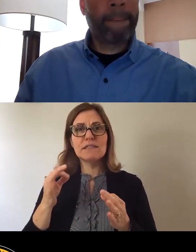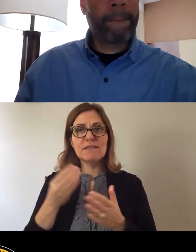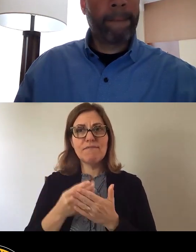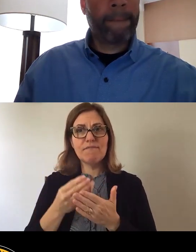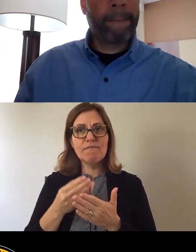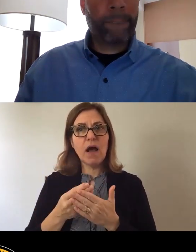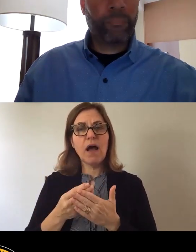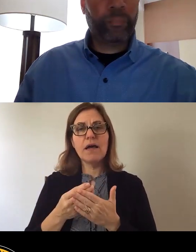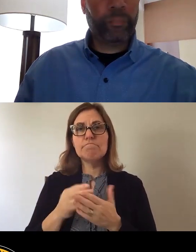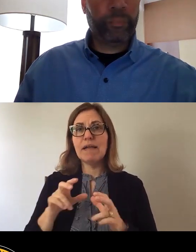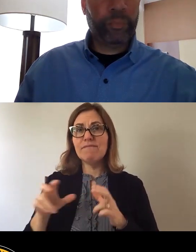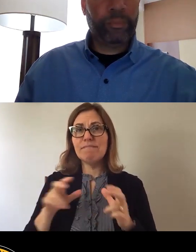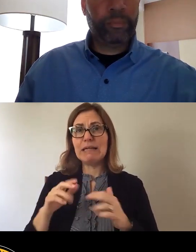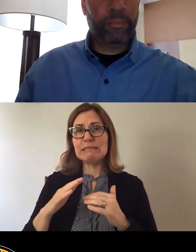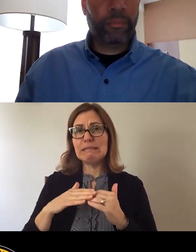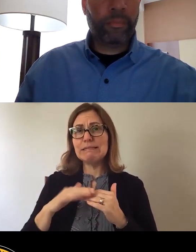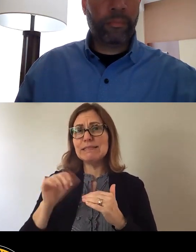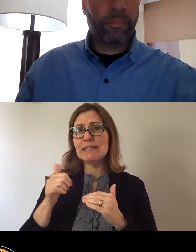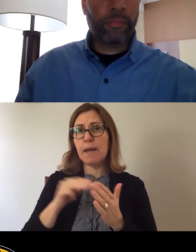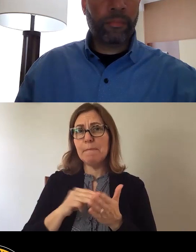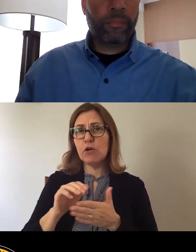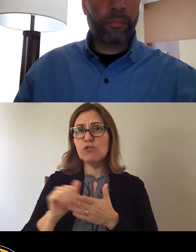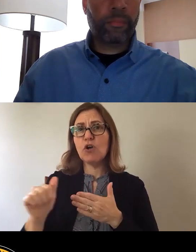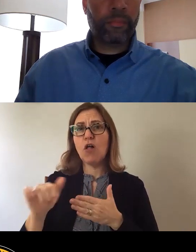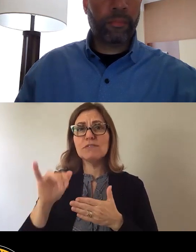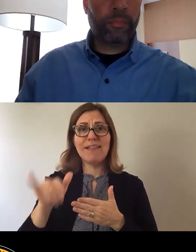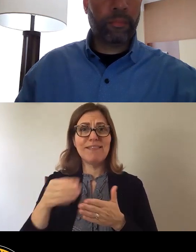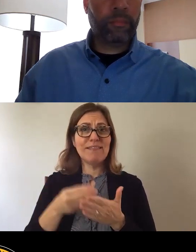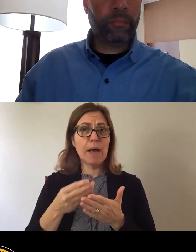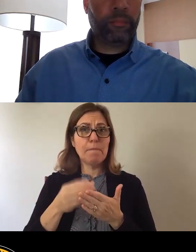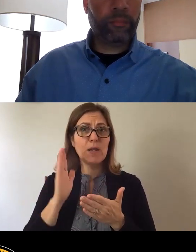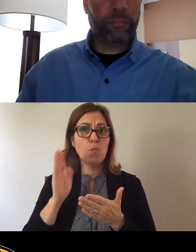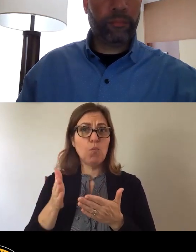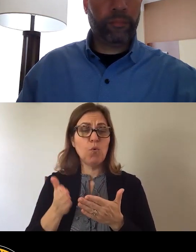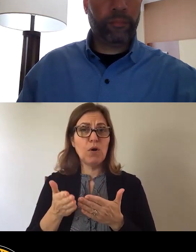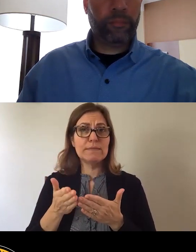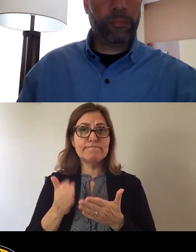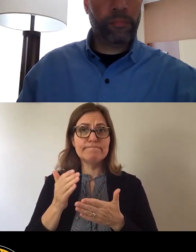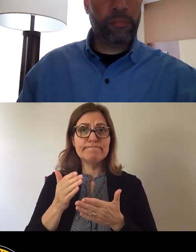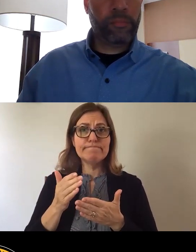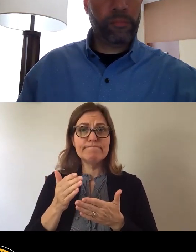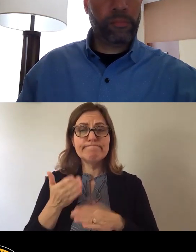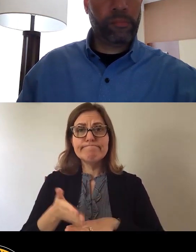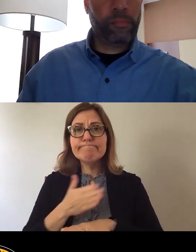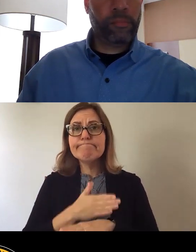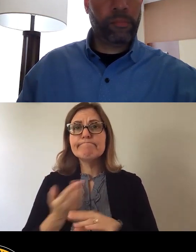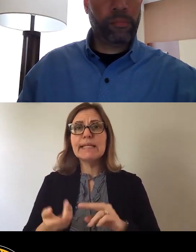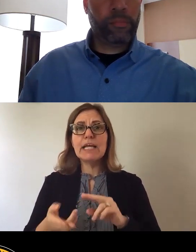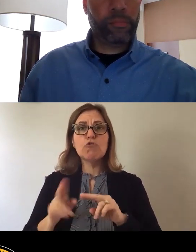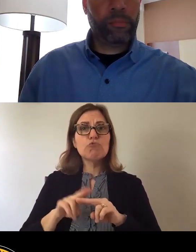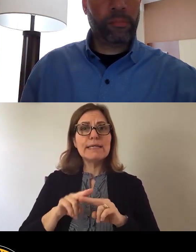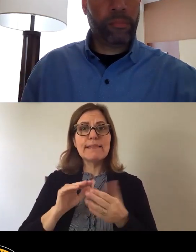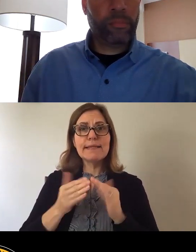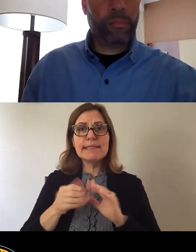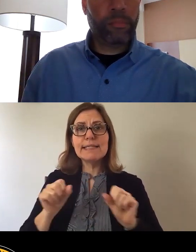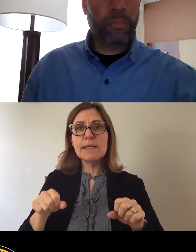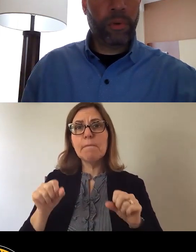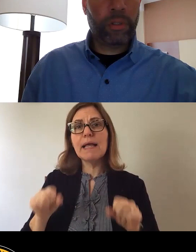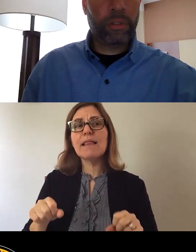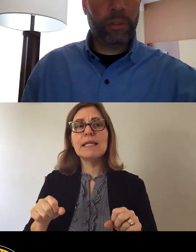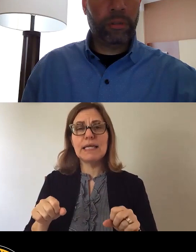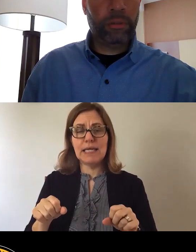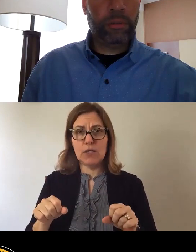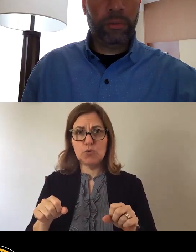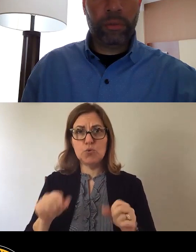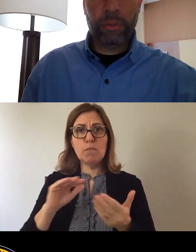This fund will increase our abilities, our city's ability to really bring the community together